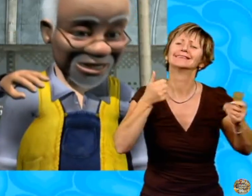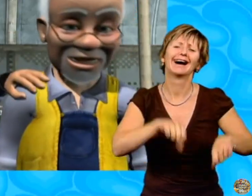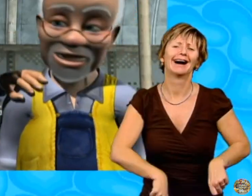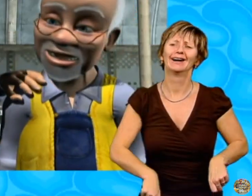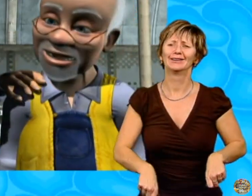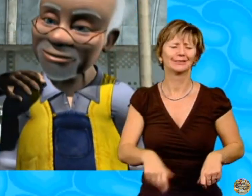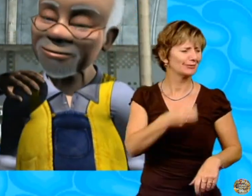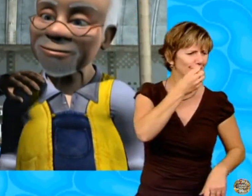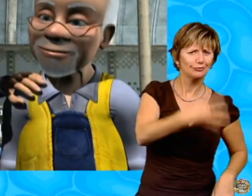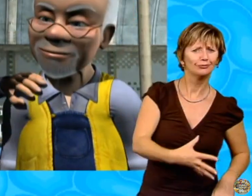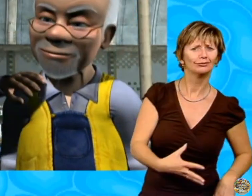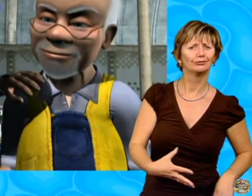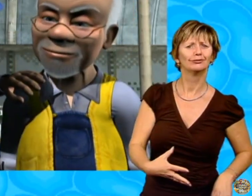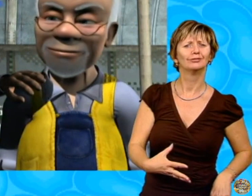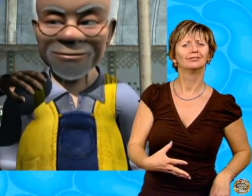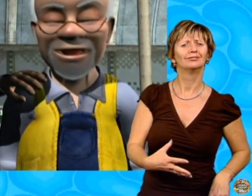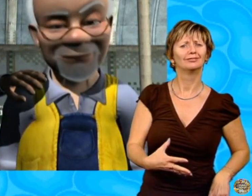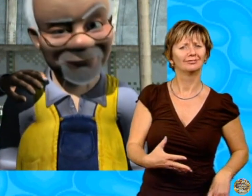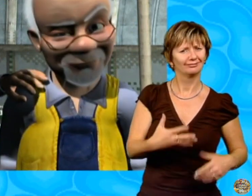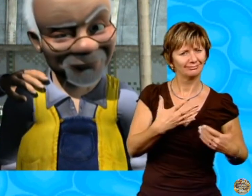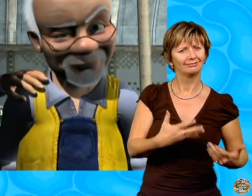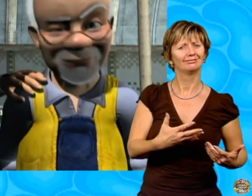I knew you wouldn't let us down.